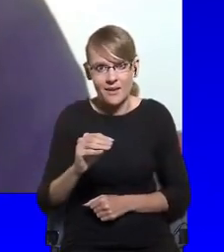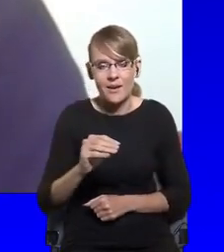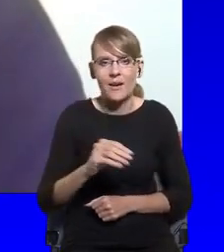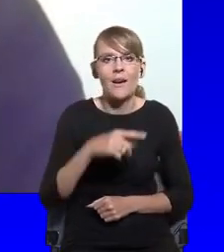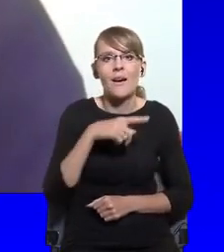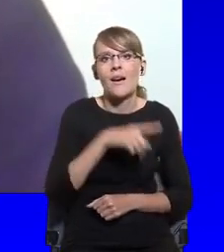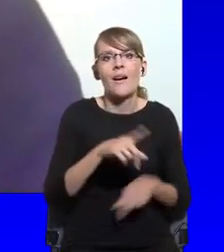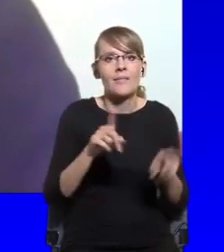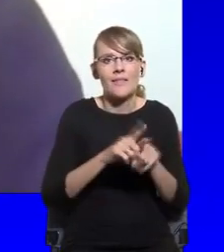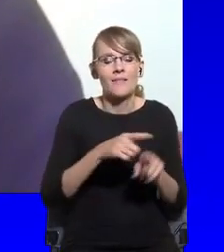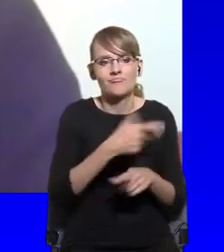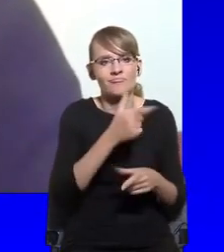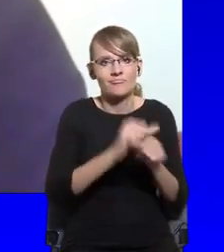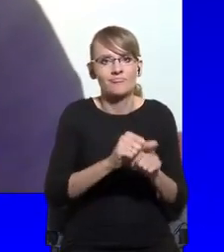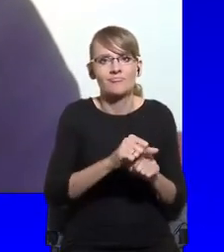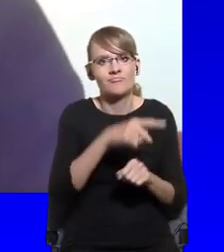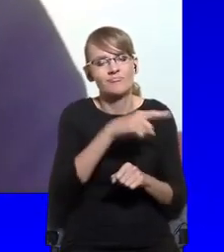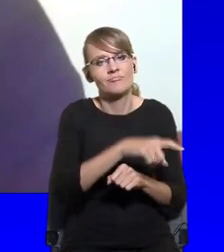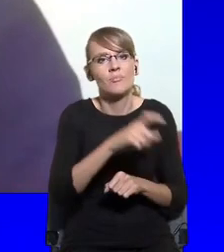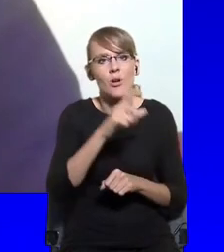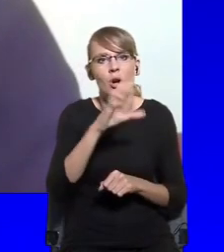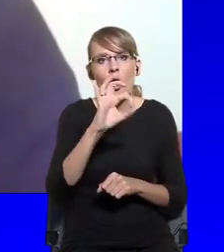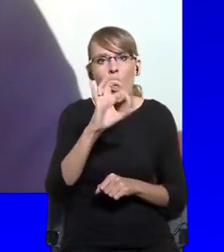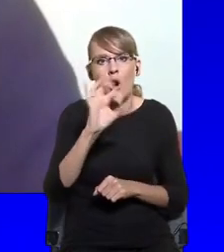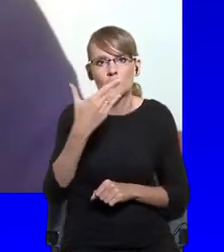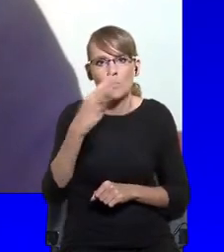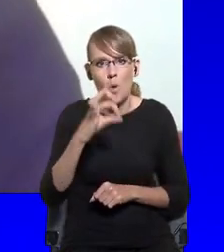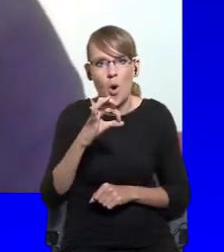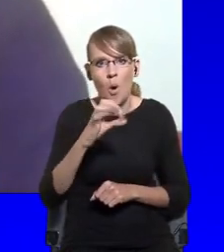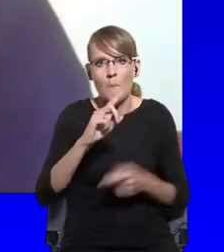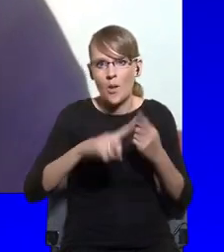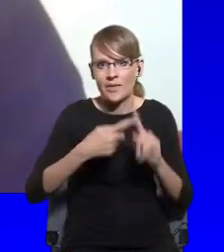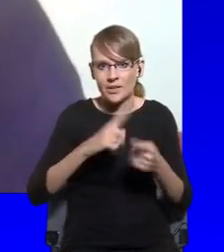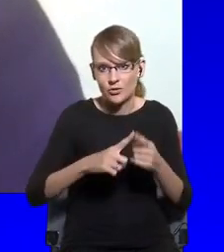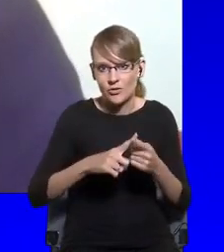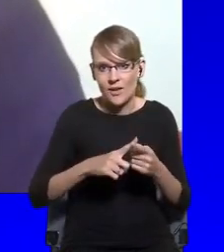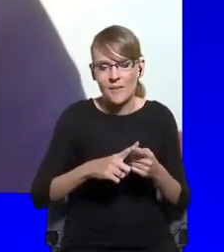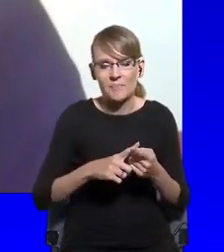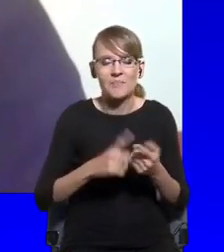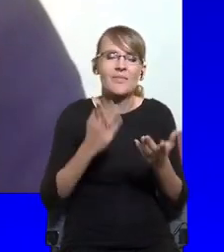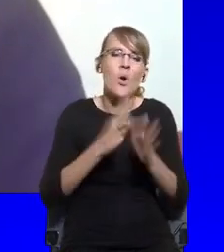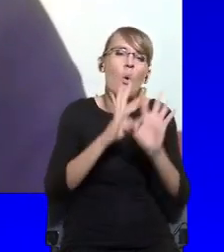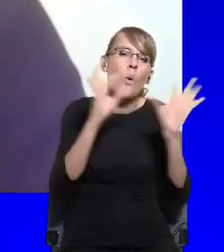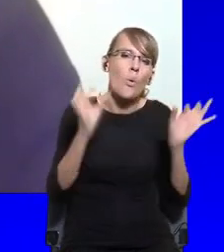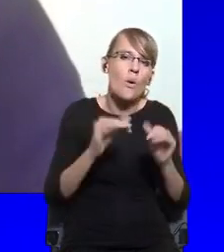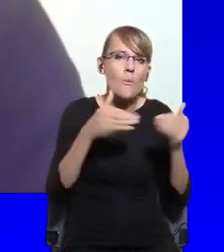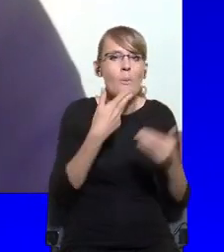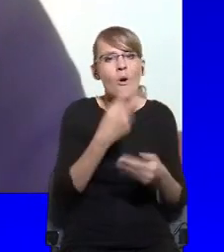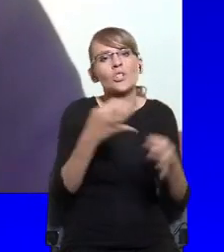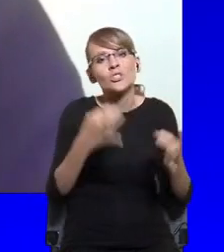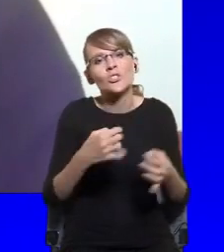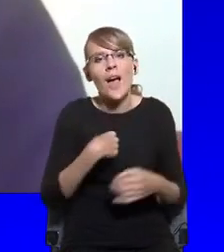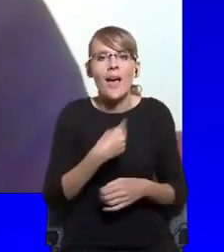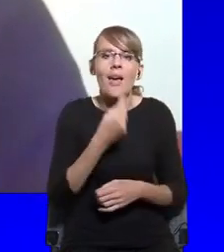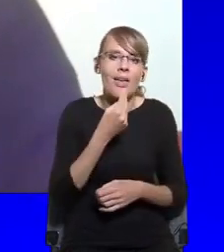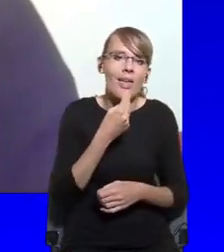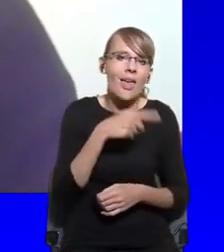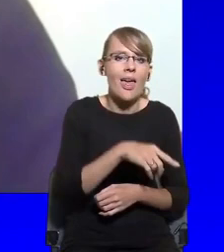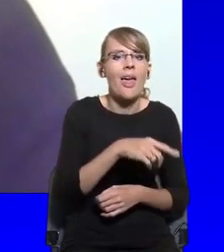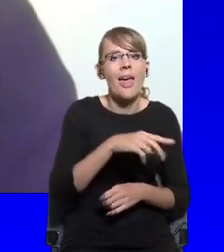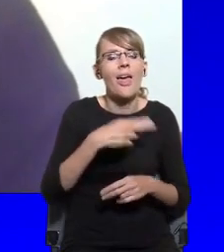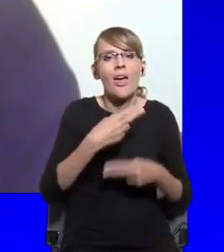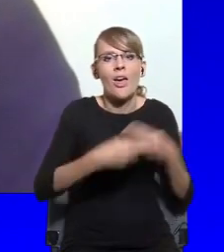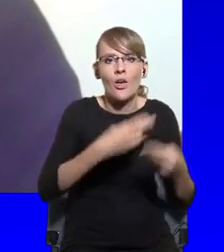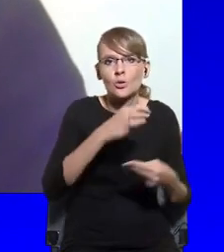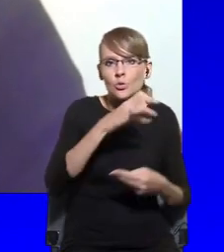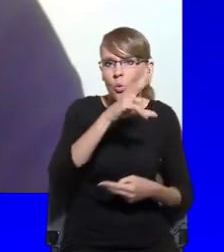that is not completely superficial, as in, oh, I can eat sushi tonight and tomorrow we'll have Mexican. If it means anything like, let's say, a